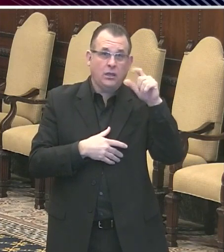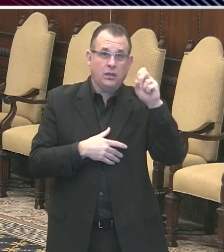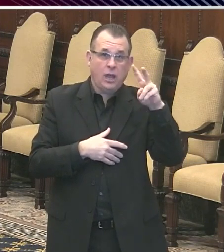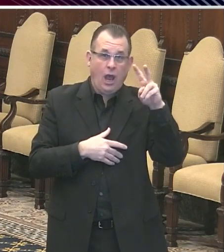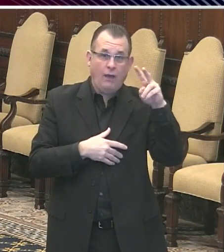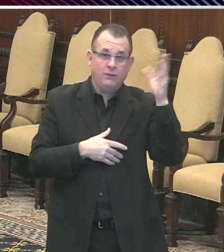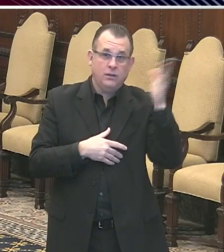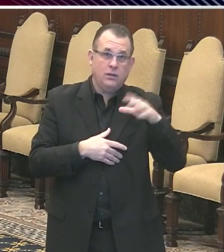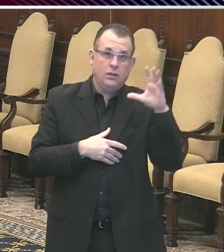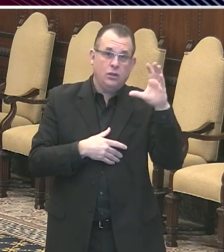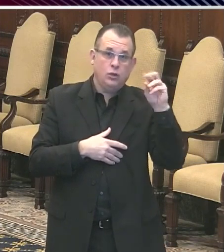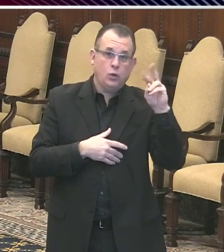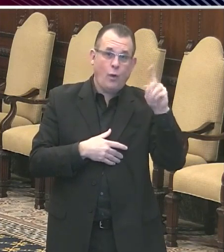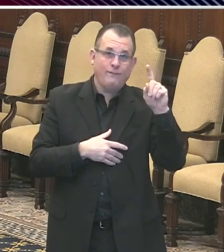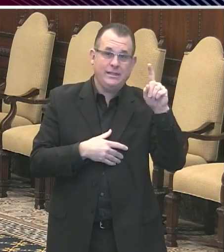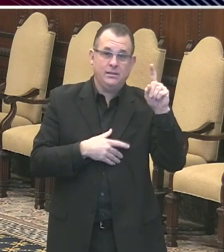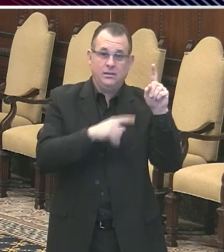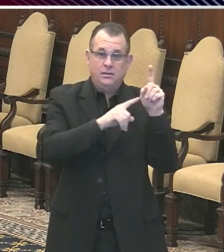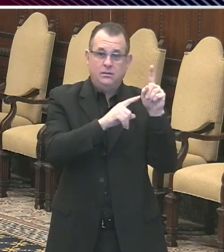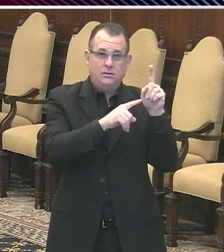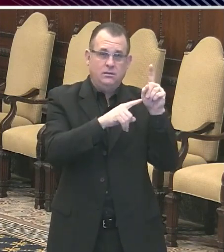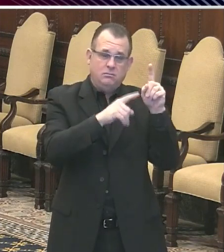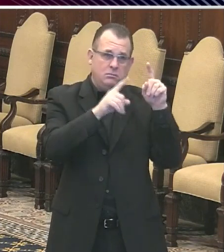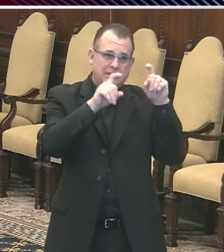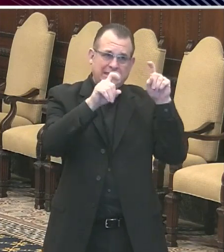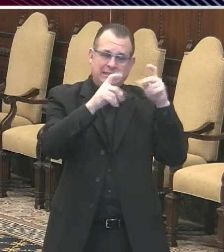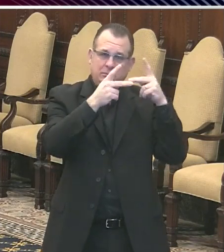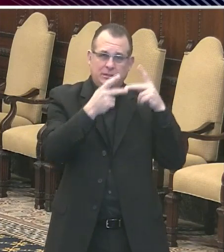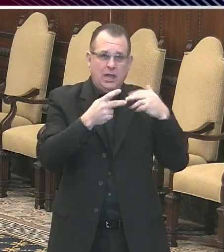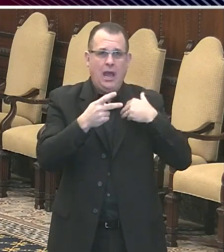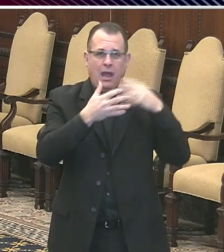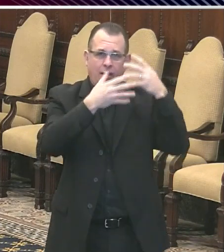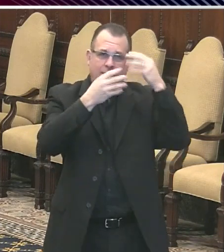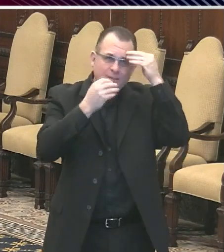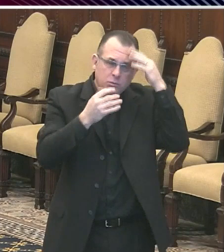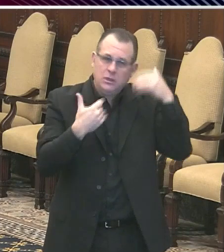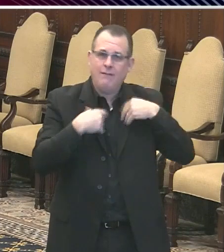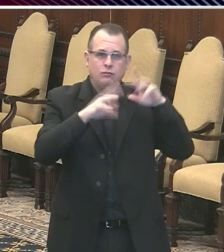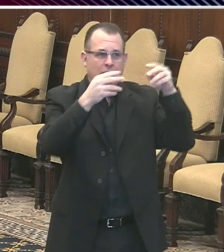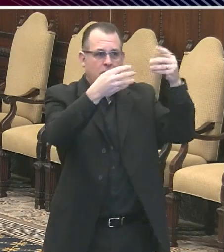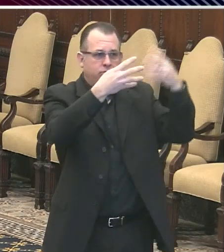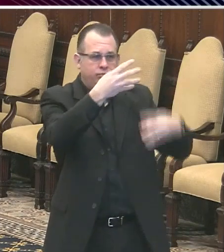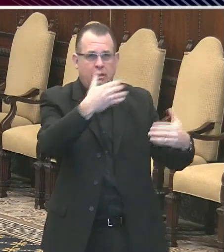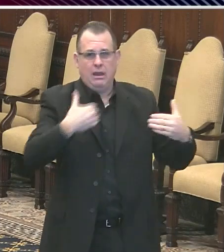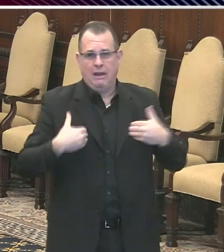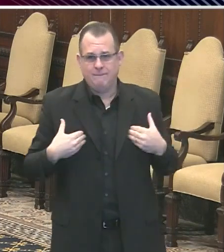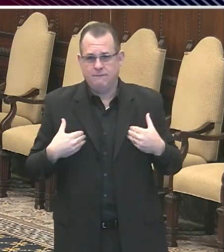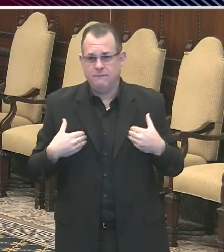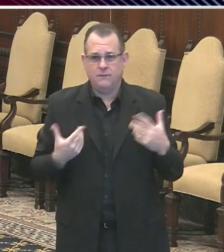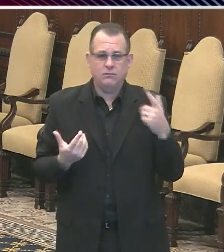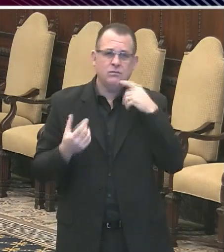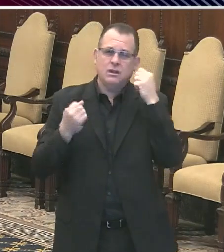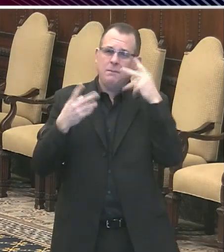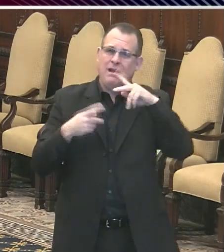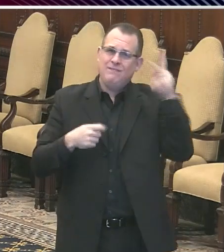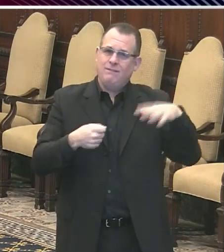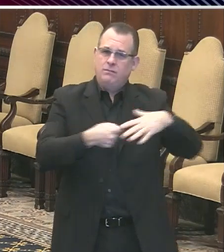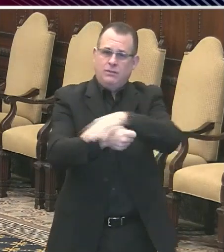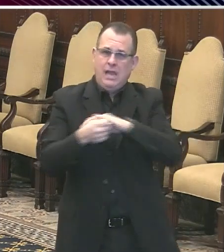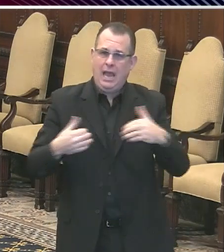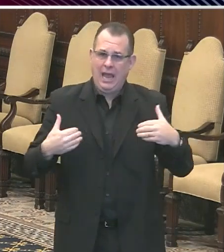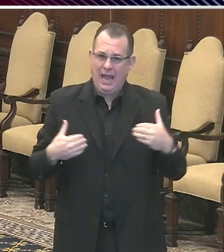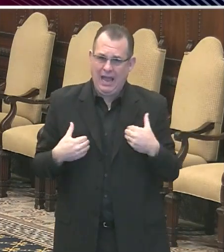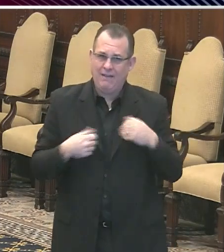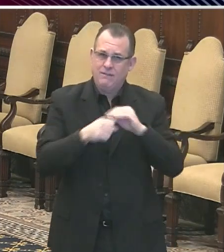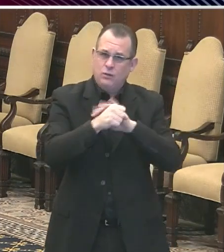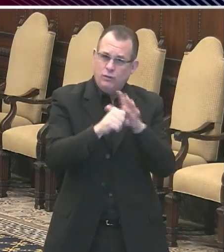So just to remind everybody again, there are still many cases of this infection here in Philadelphia residents. Many people have the infection and don't even have symptoms.